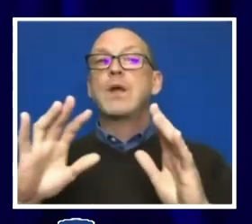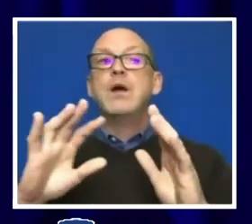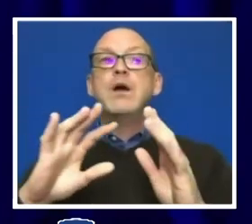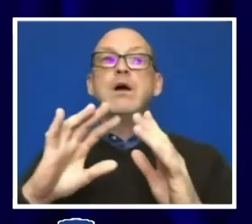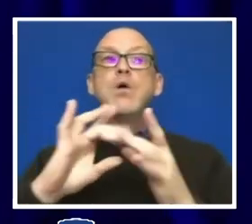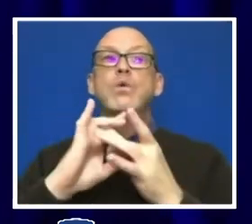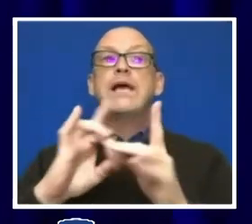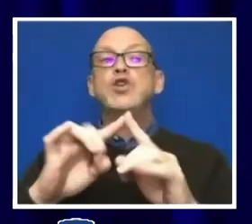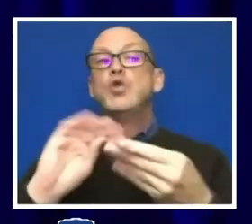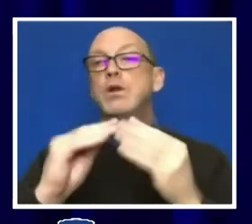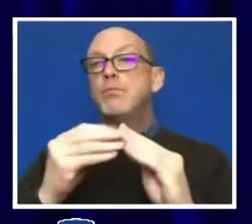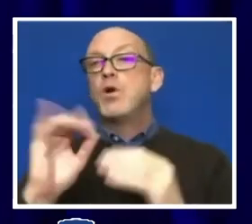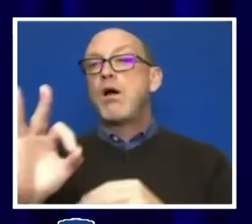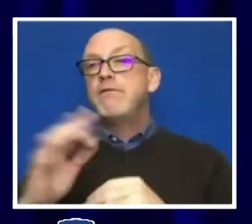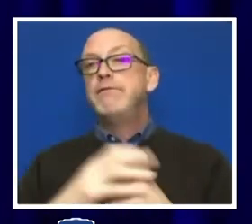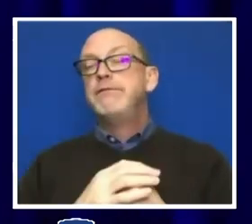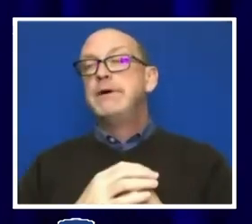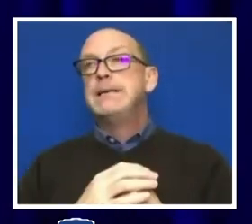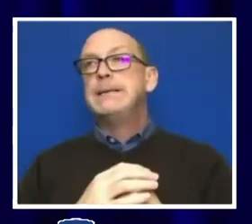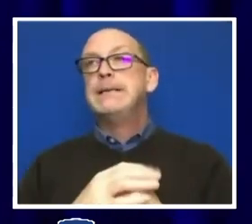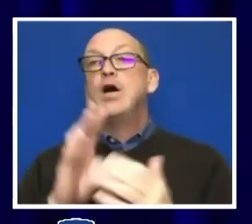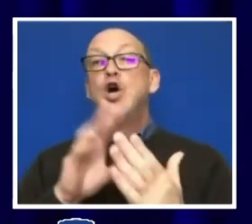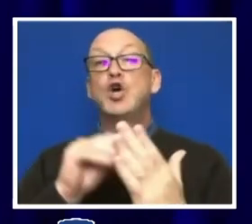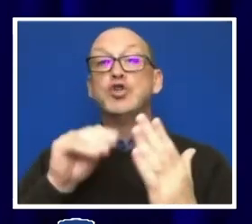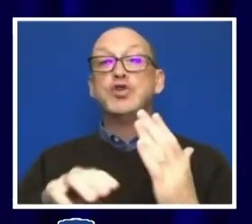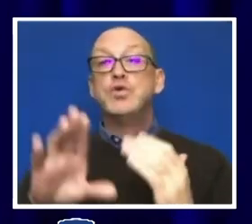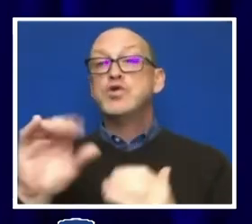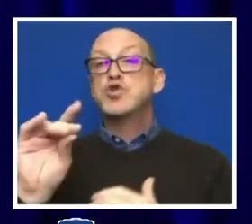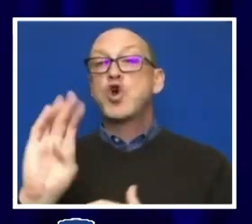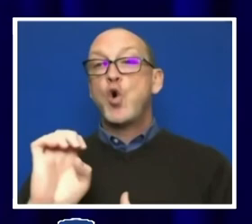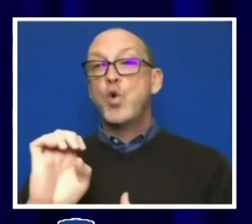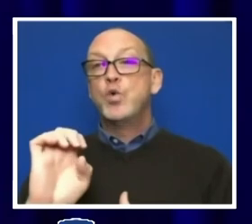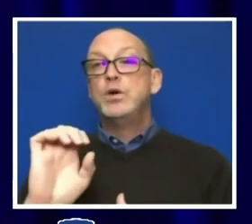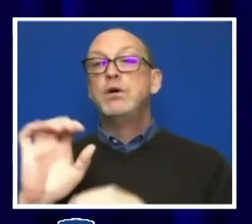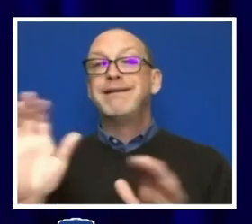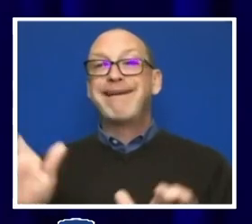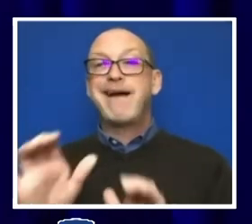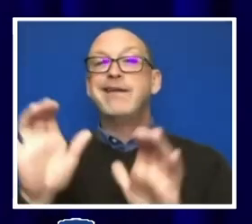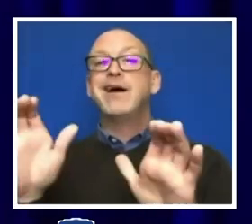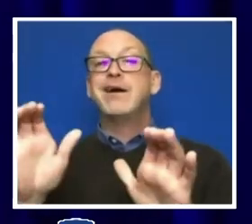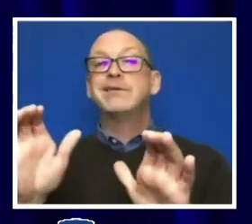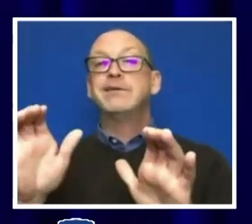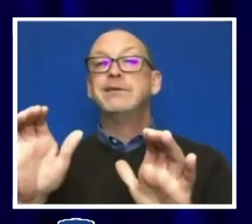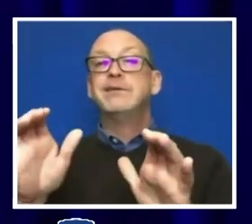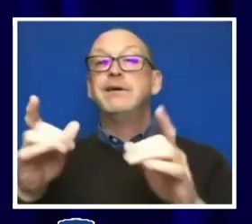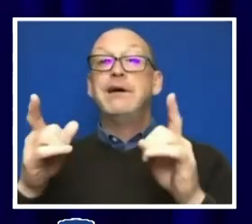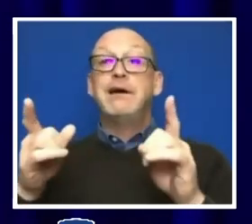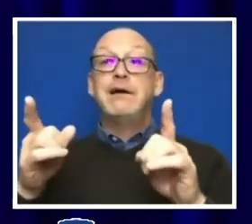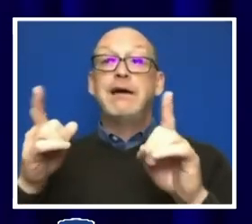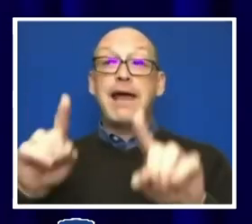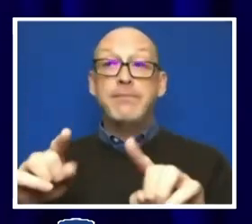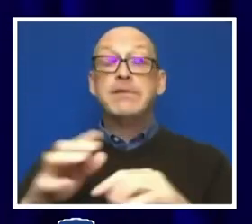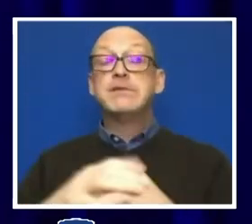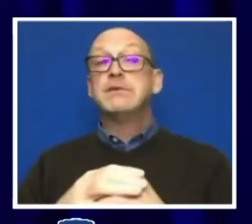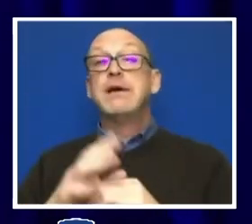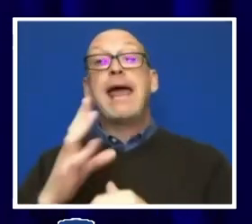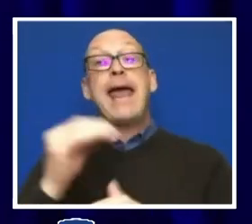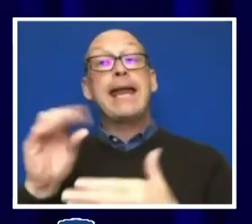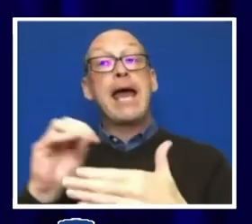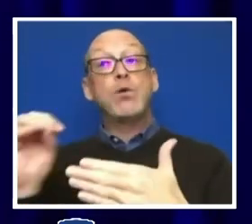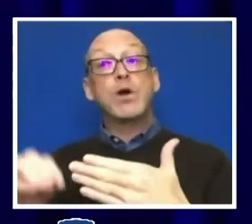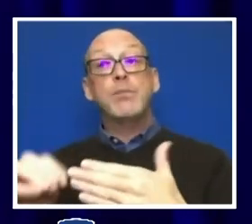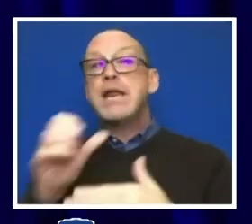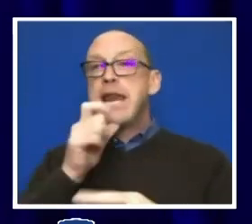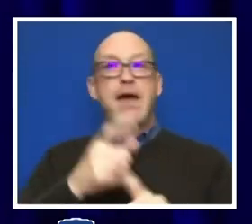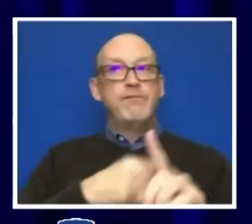student code of conduct instances there are and the outcomes, not by individuals.